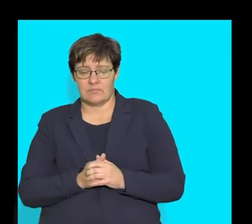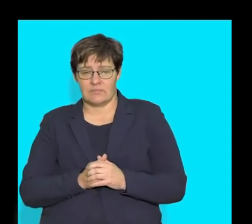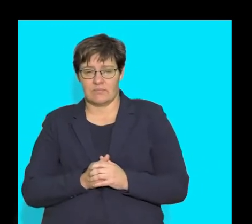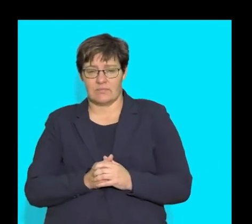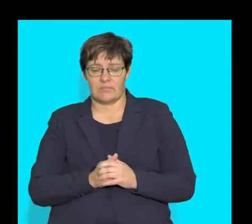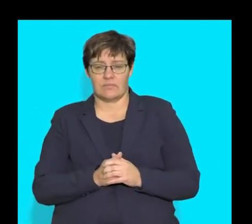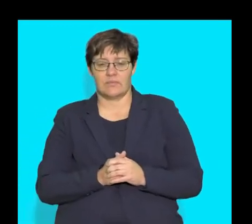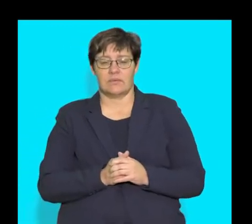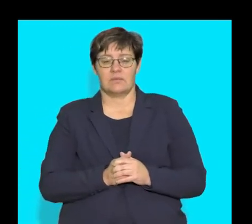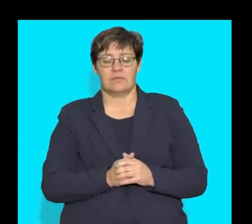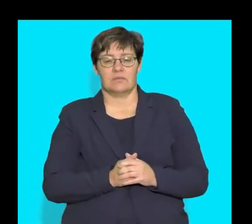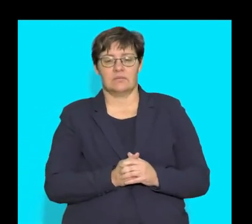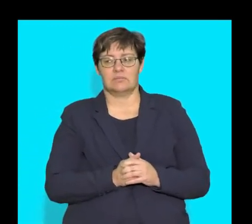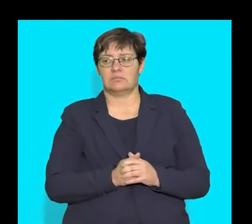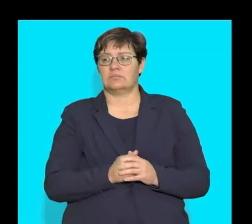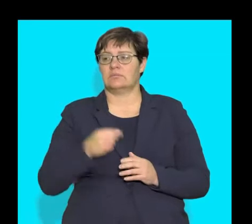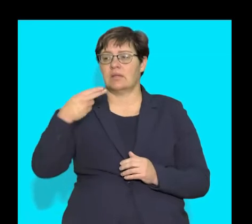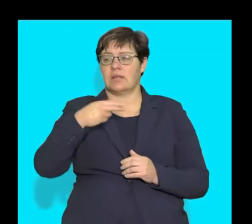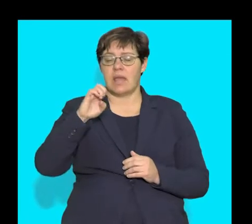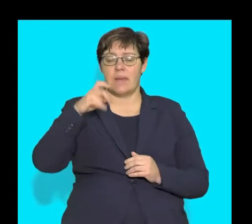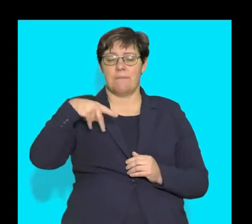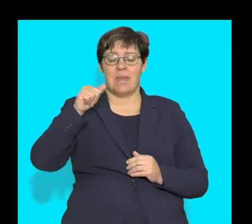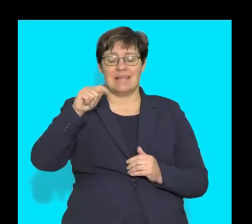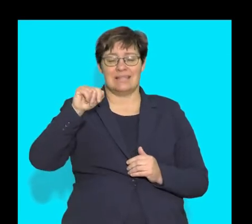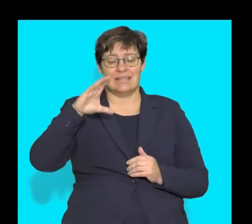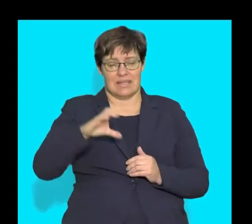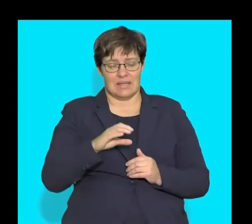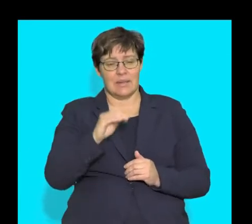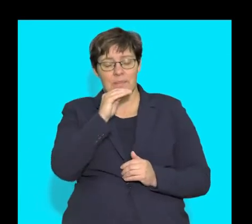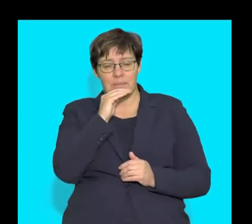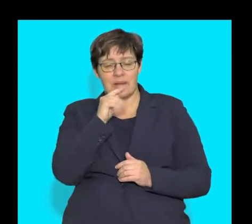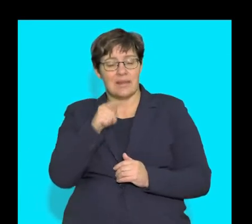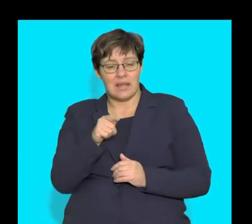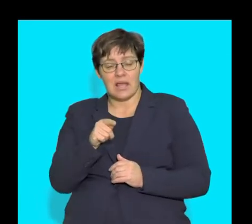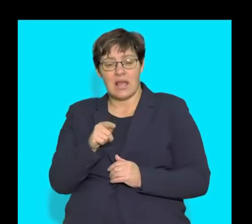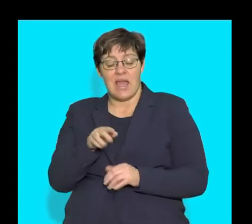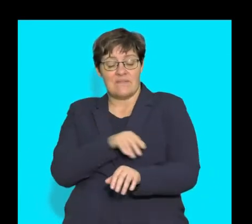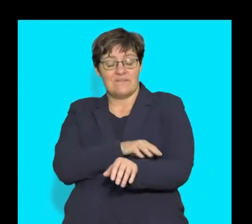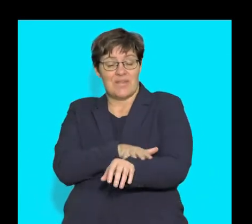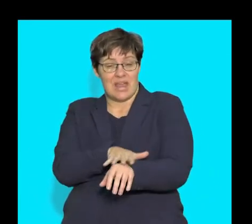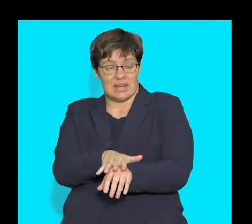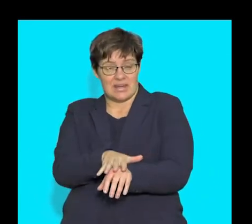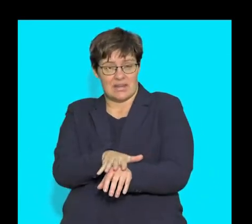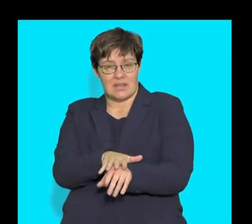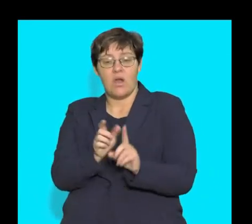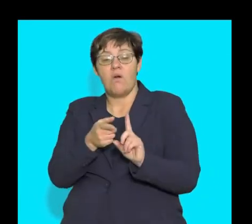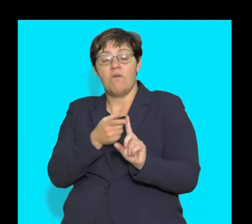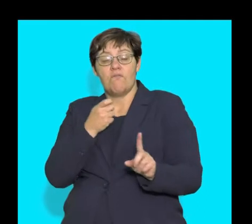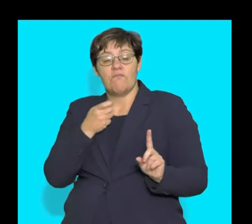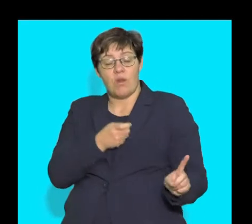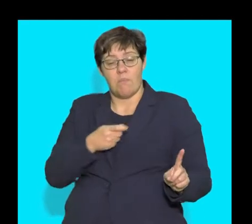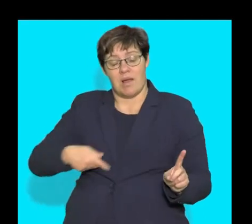guys, if we look at the hepatic portal vein, the word hepatic portal vein refers to the vein that is